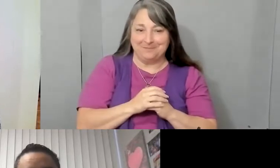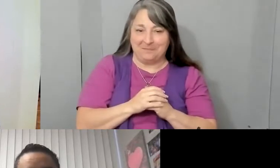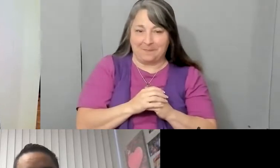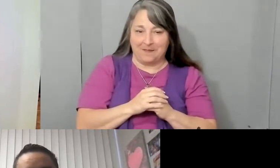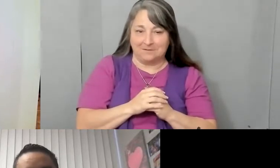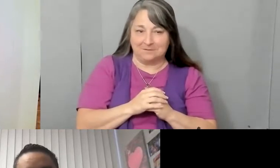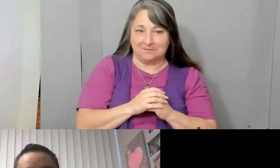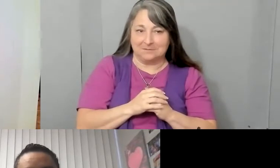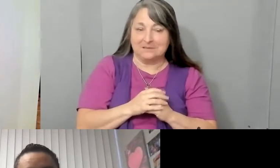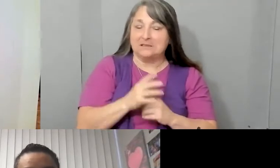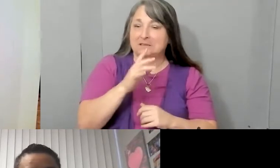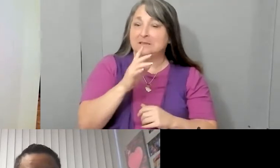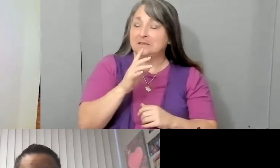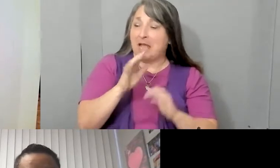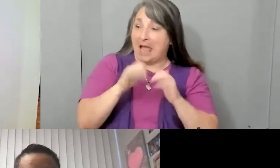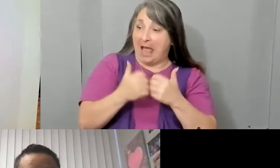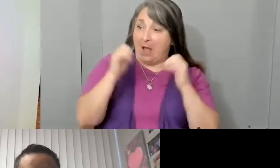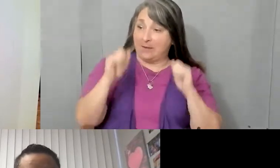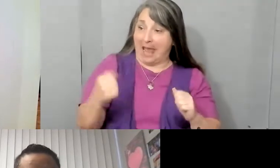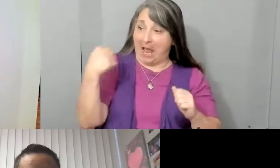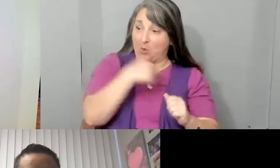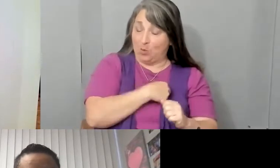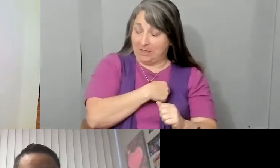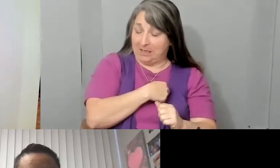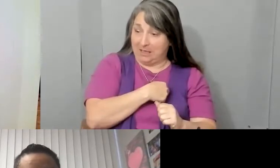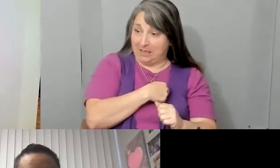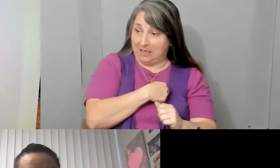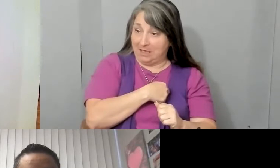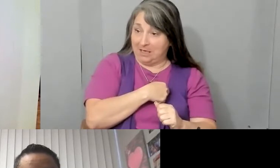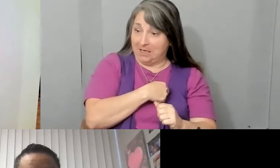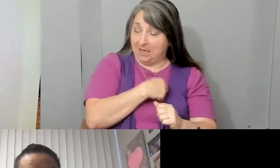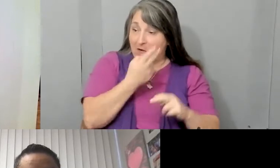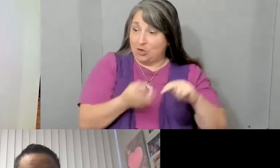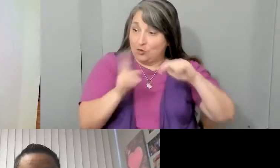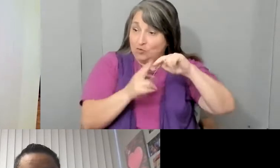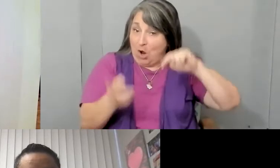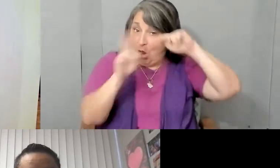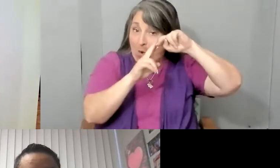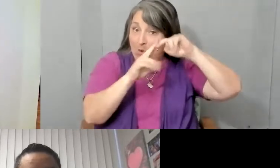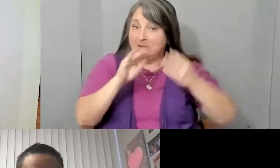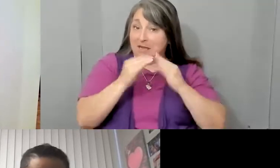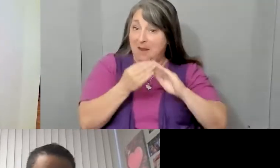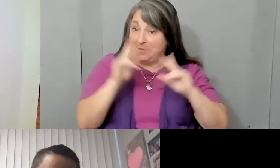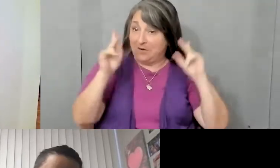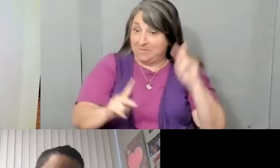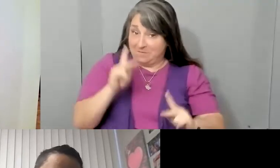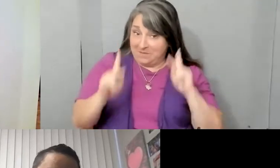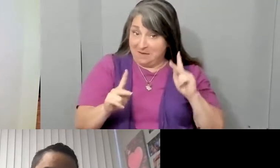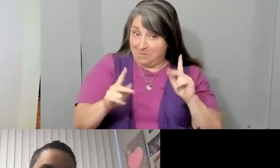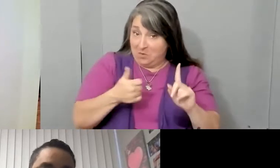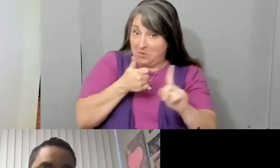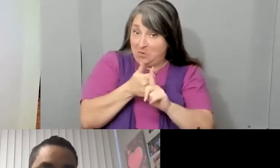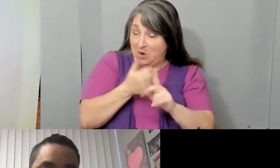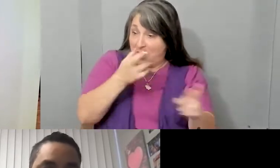¿Cómo podemos crecer el número de personas que están listos en organizaciones y para